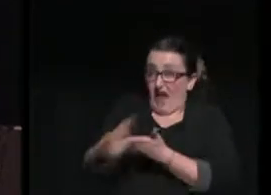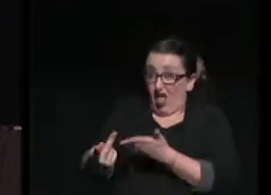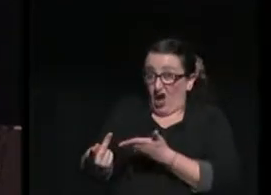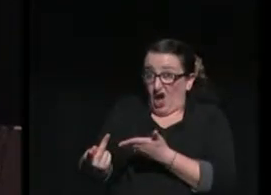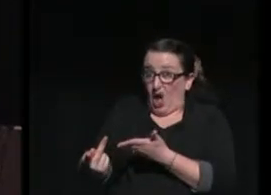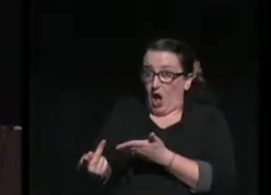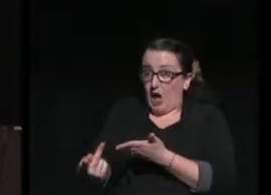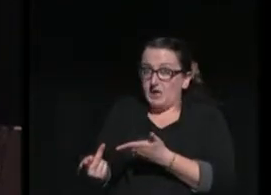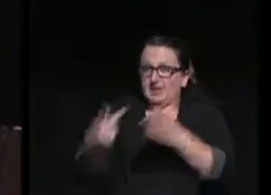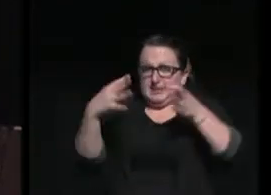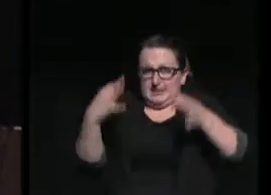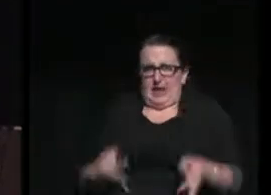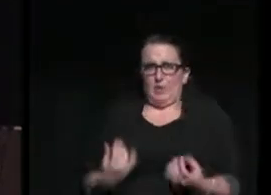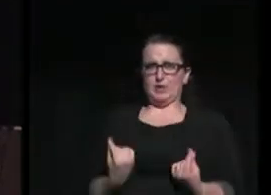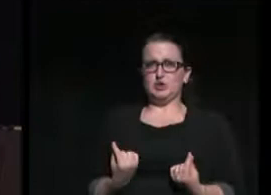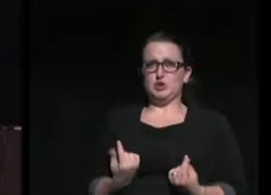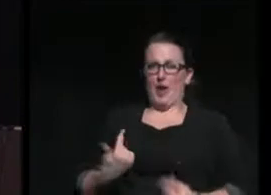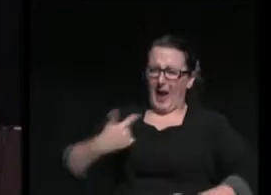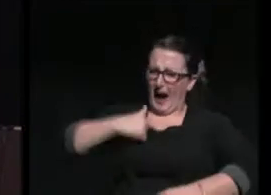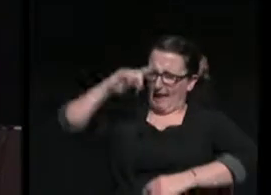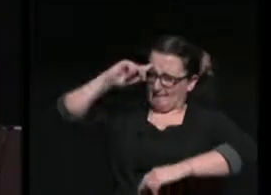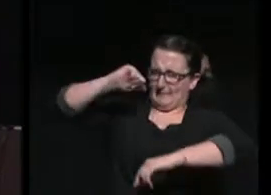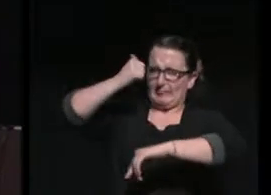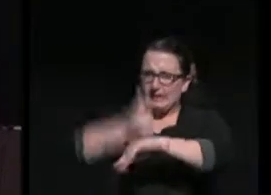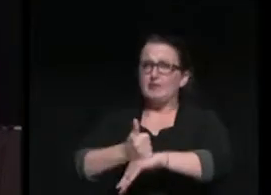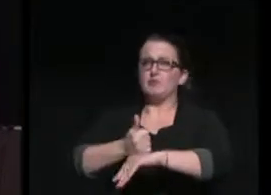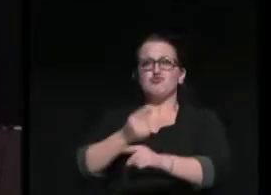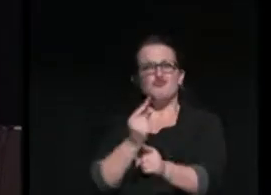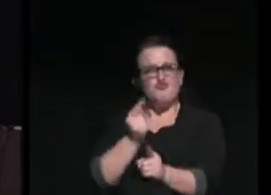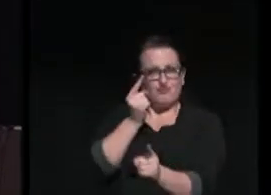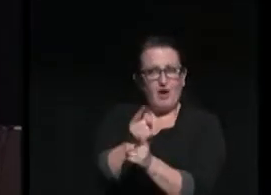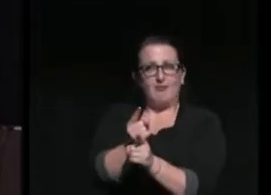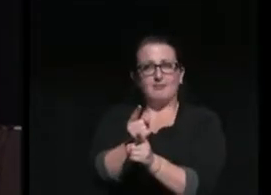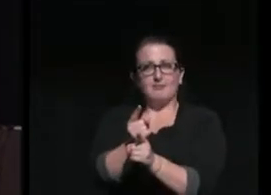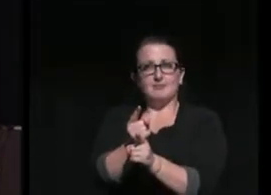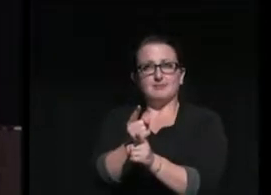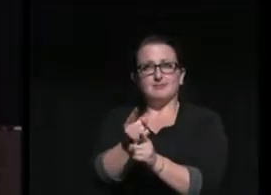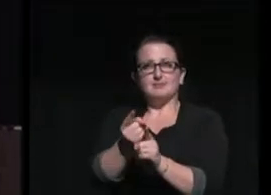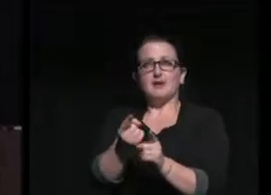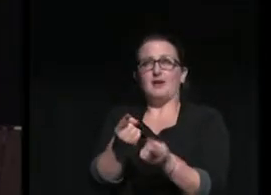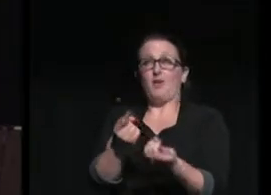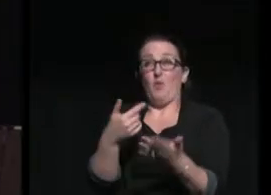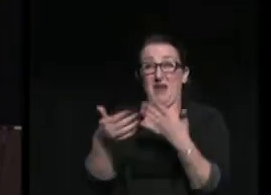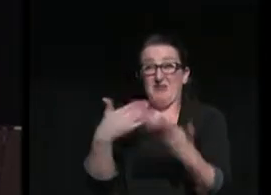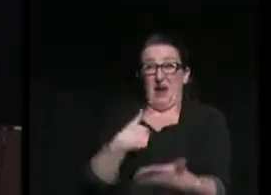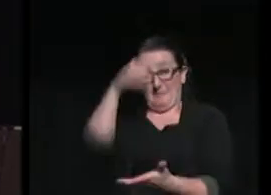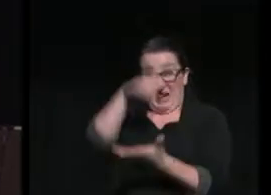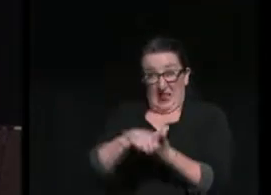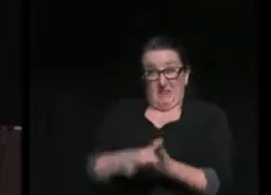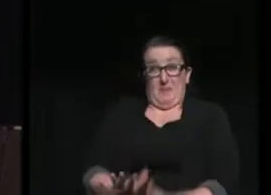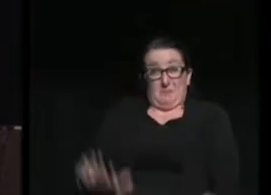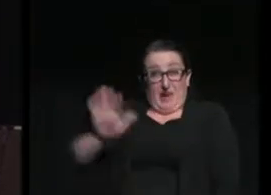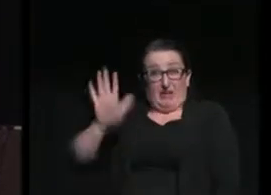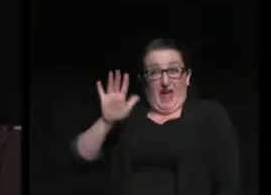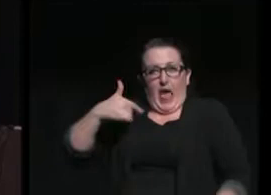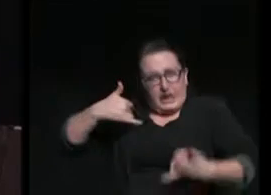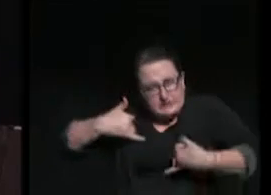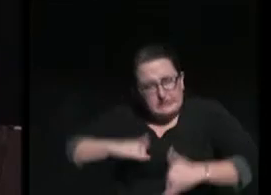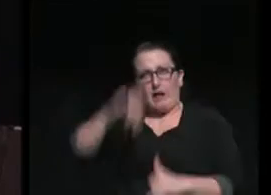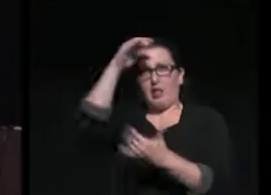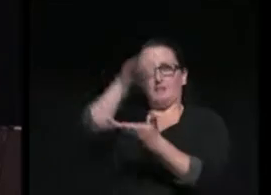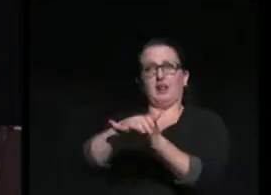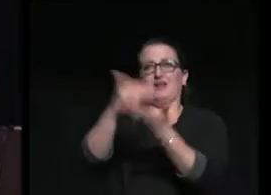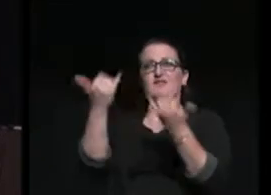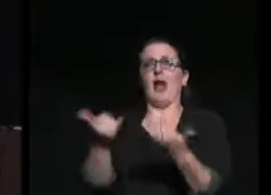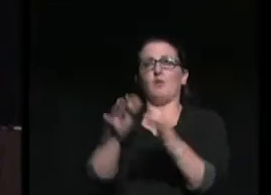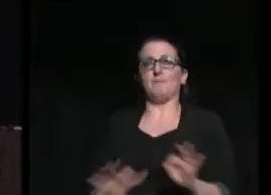my heart, I firmly believed was the right thing to do or from saying what I believed then and still believe now are the important things that